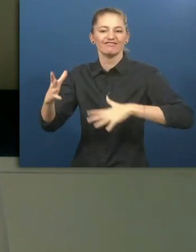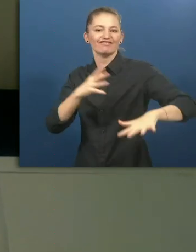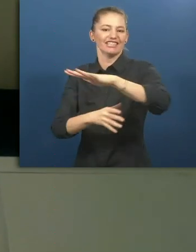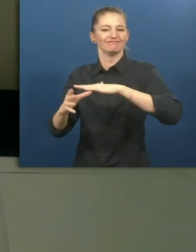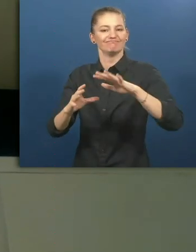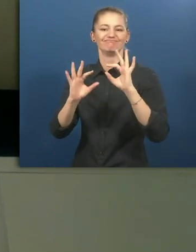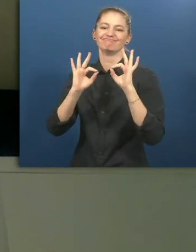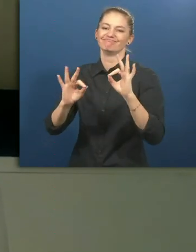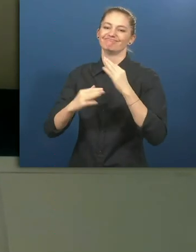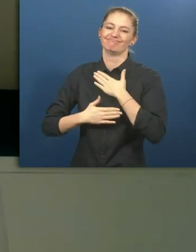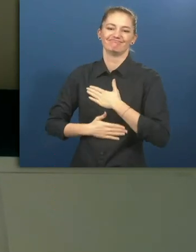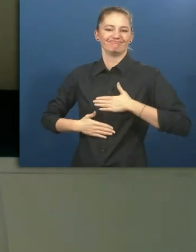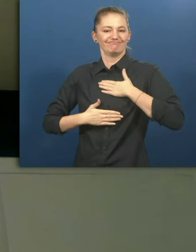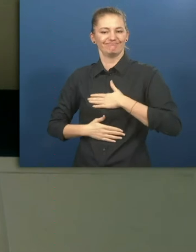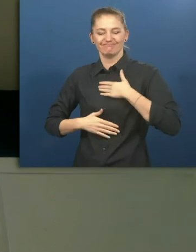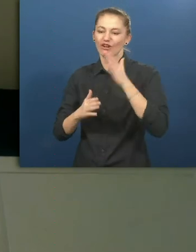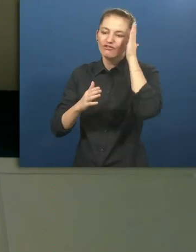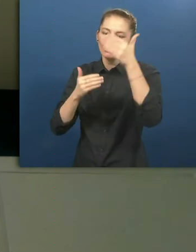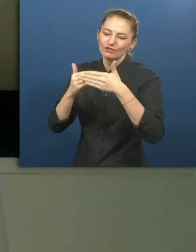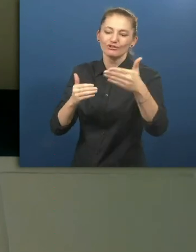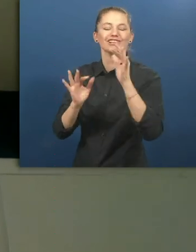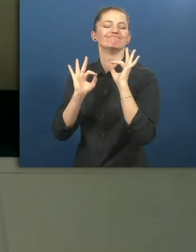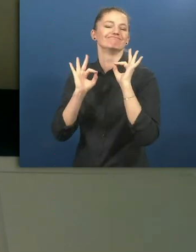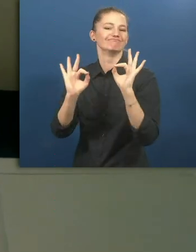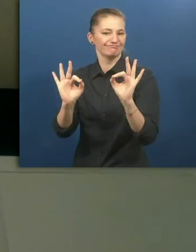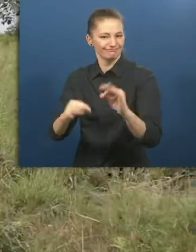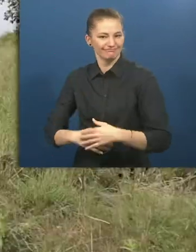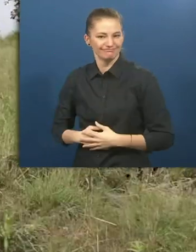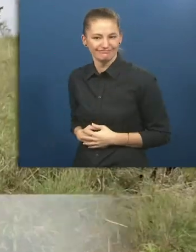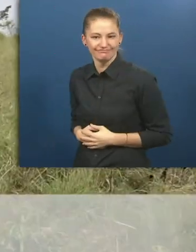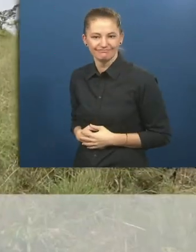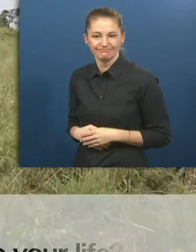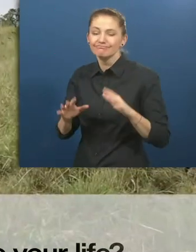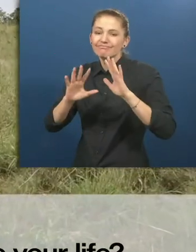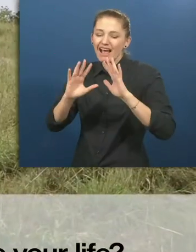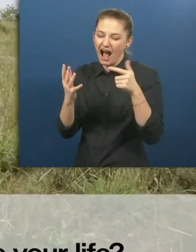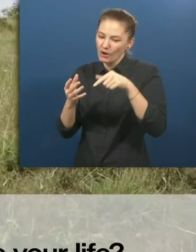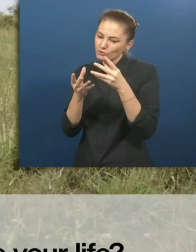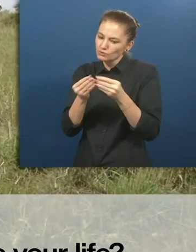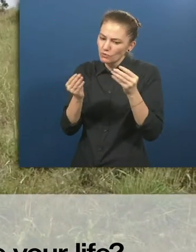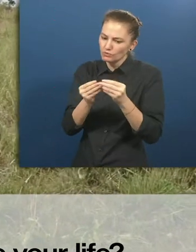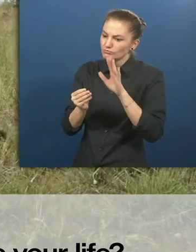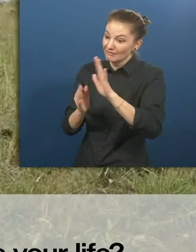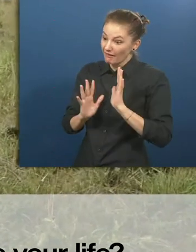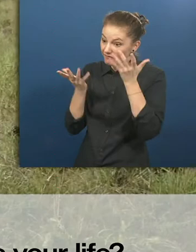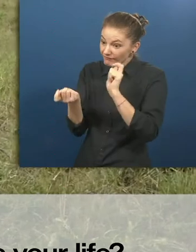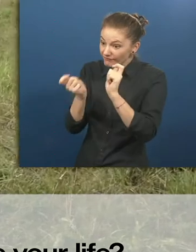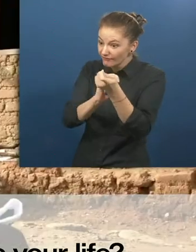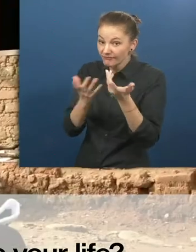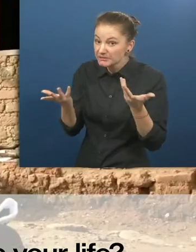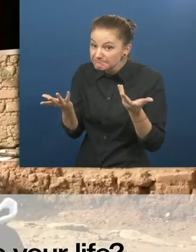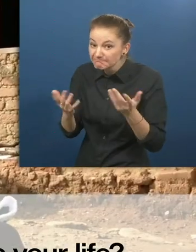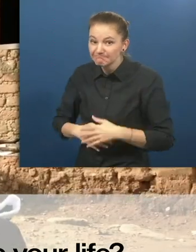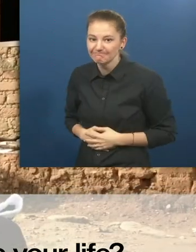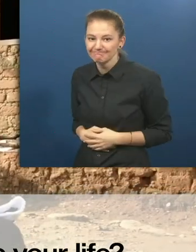way that was meaningful and could provide long-term change for them. How did this solution change your life?